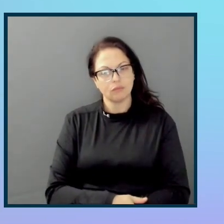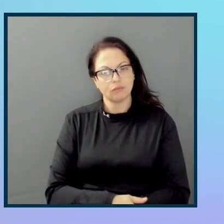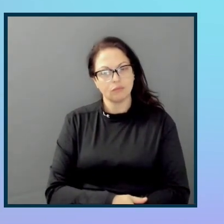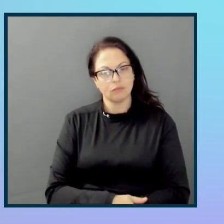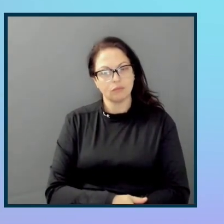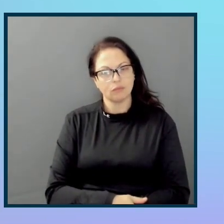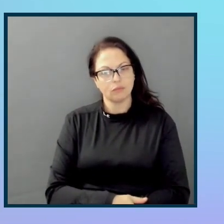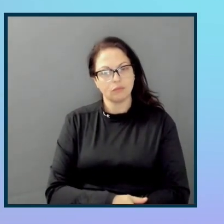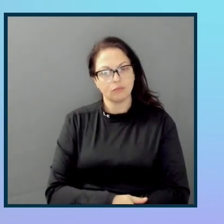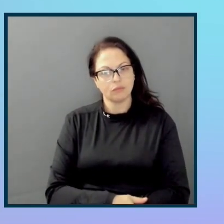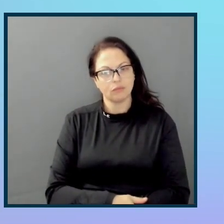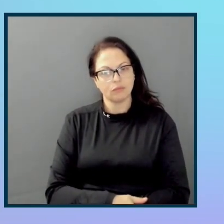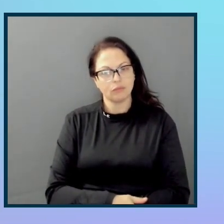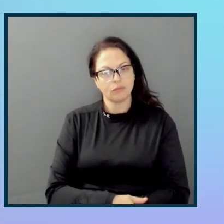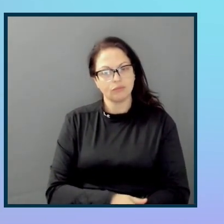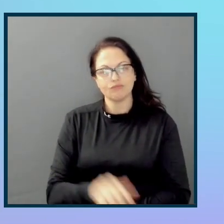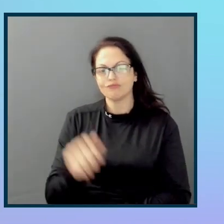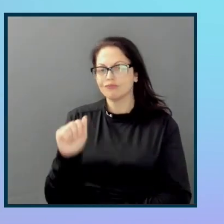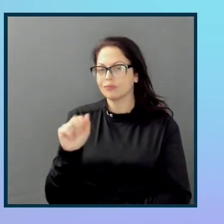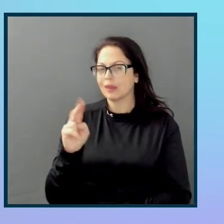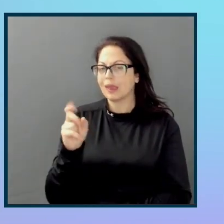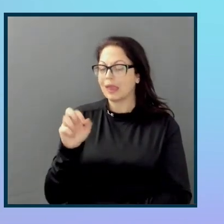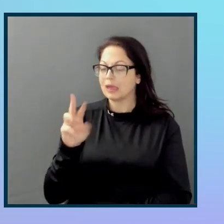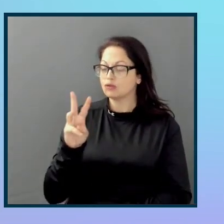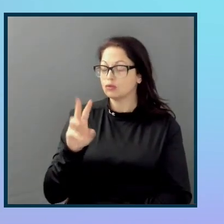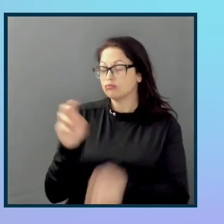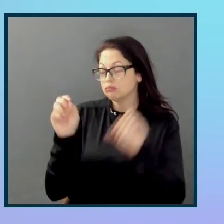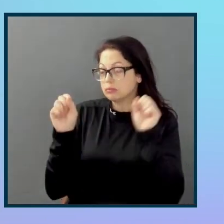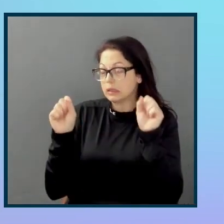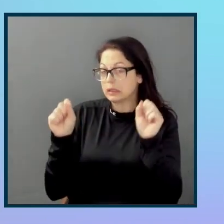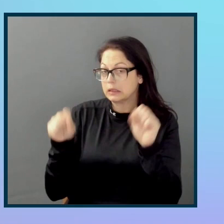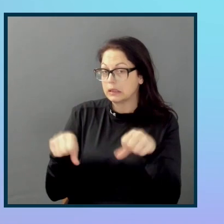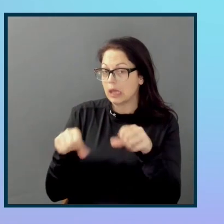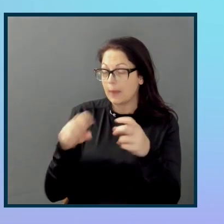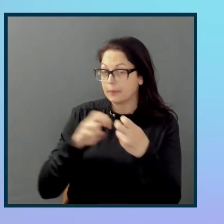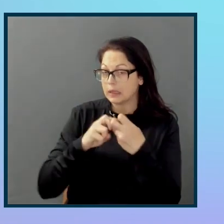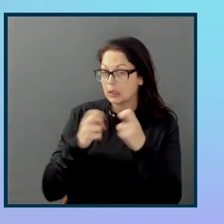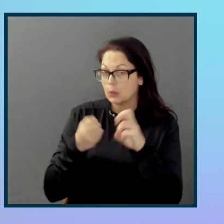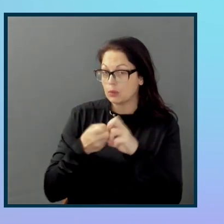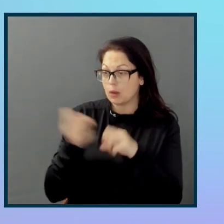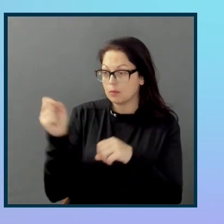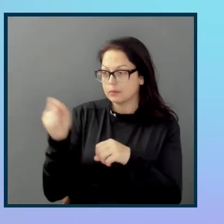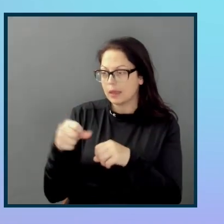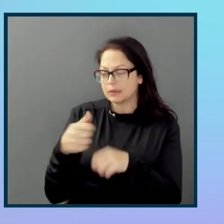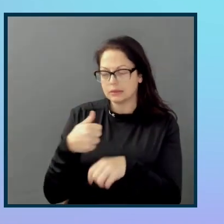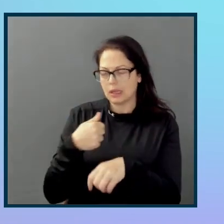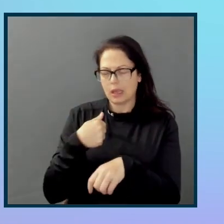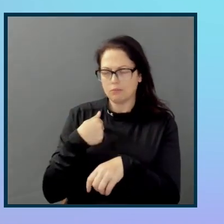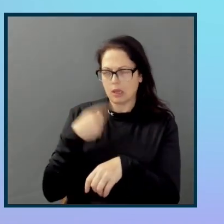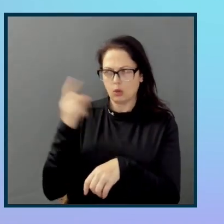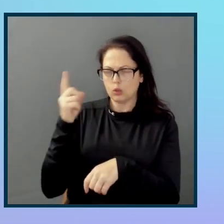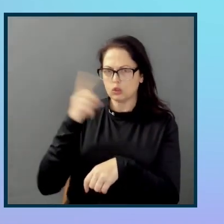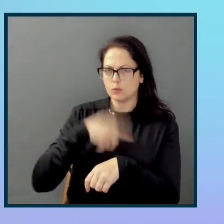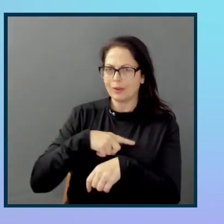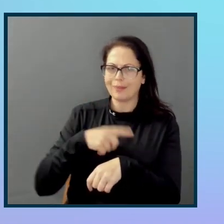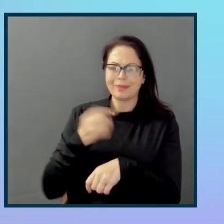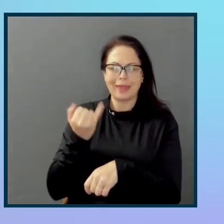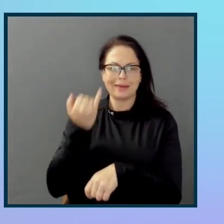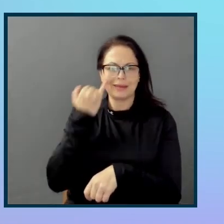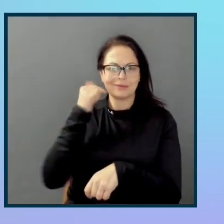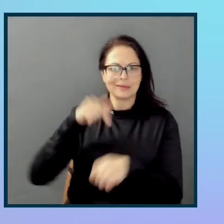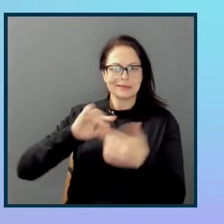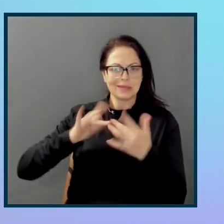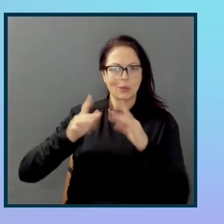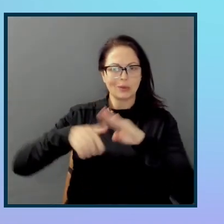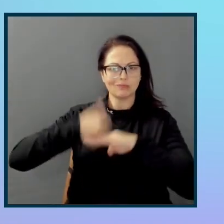It can definitely be a problem. I'm not going to pretend that, you know, with this networking place, suddenly everybody becomes, you know, gets all the knowledge they